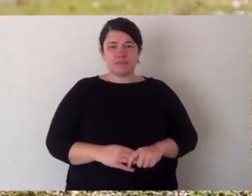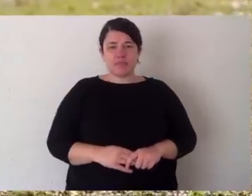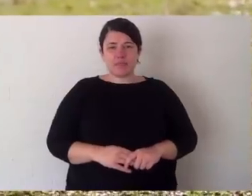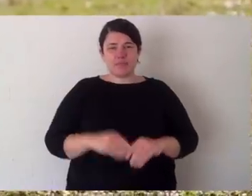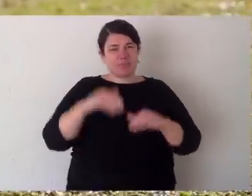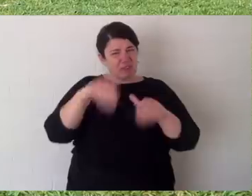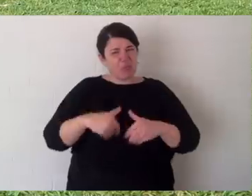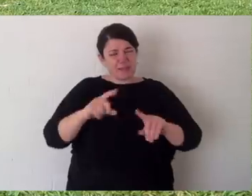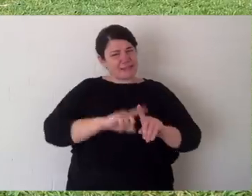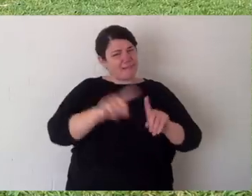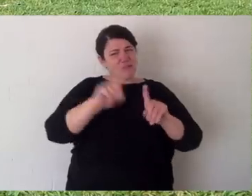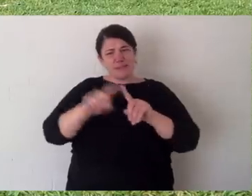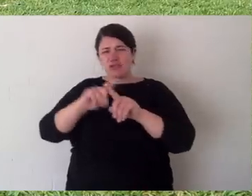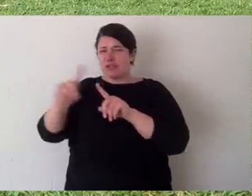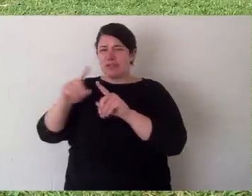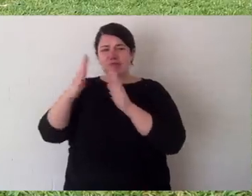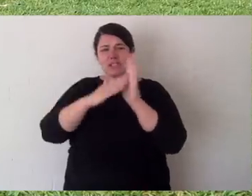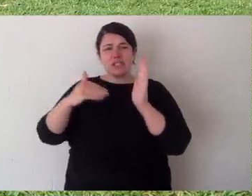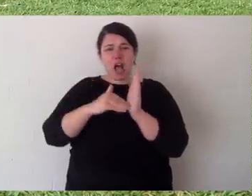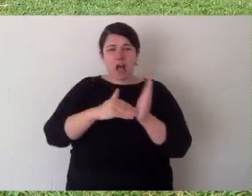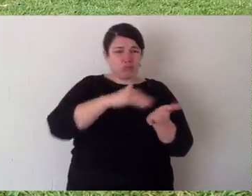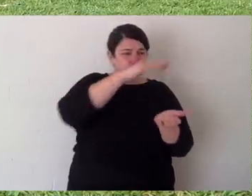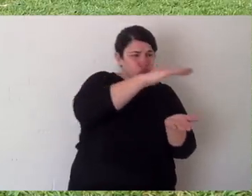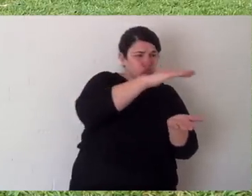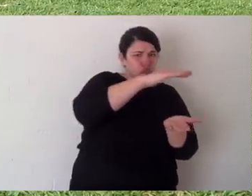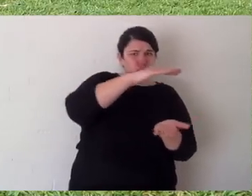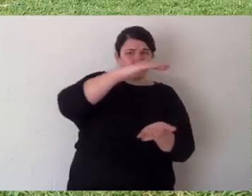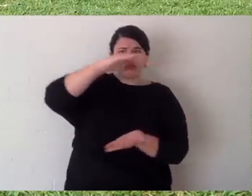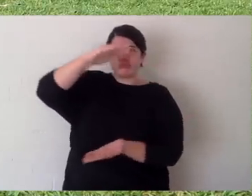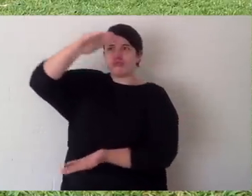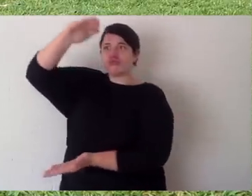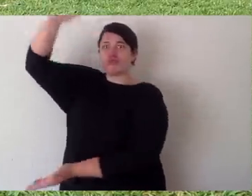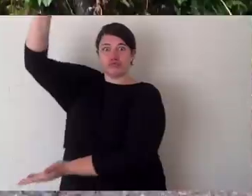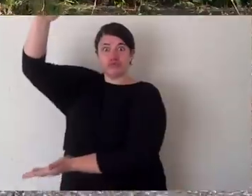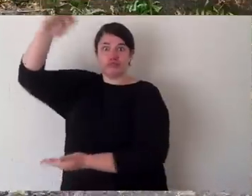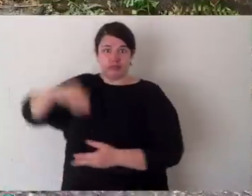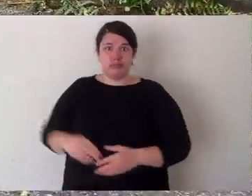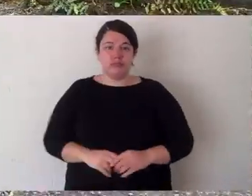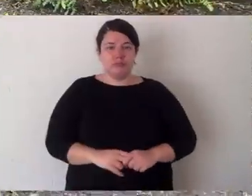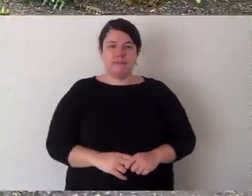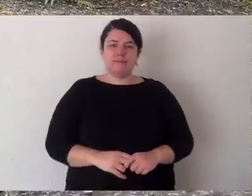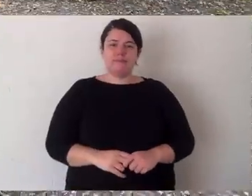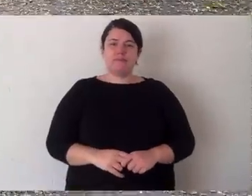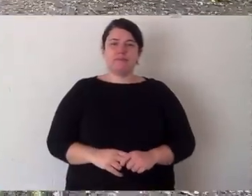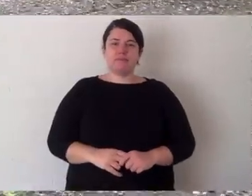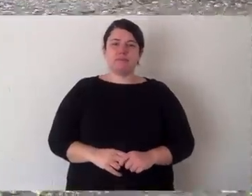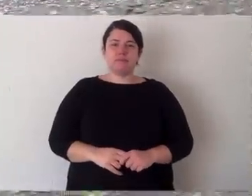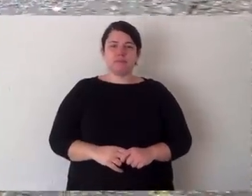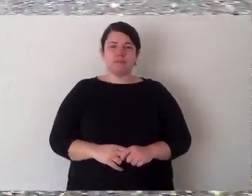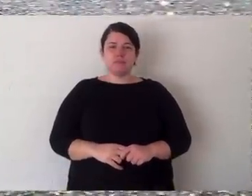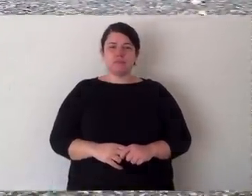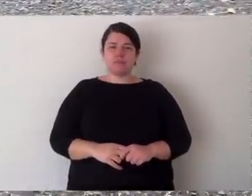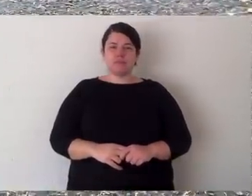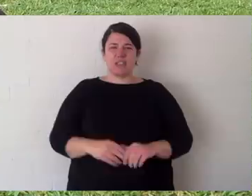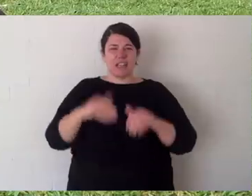jump far distances. Kangaroos range in size from, ah, this big, up to giants like that male I